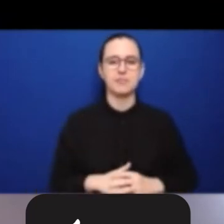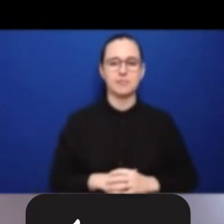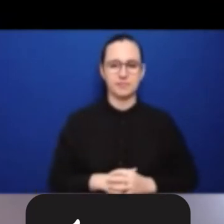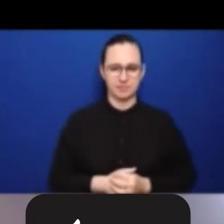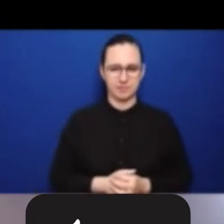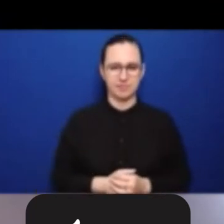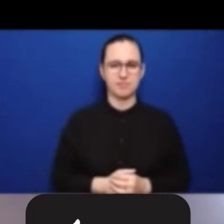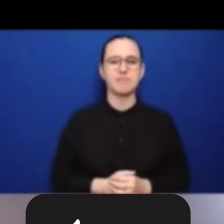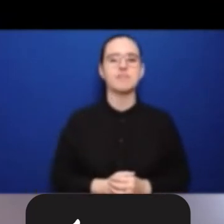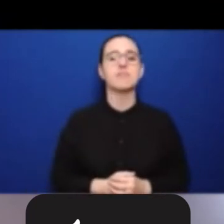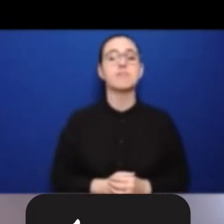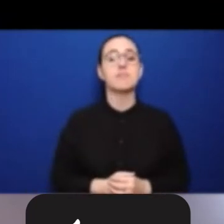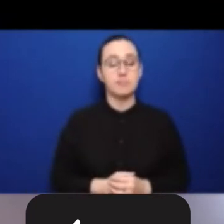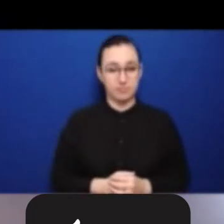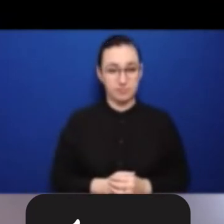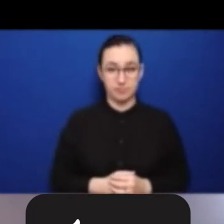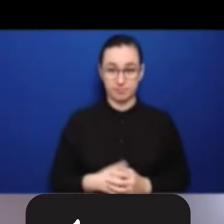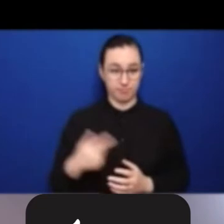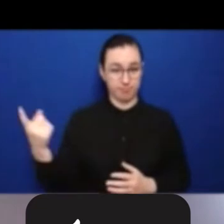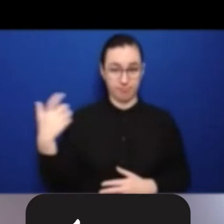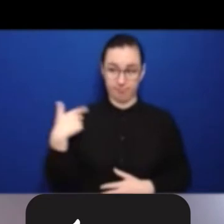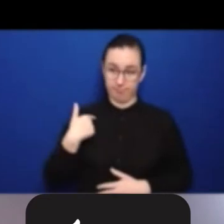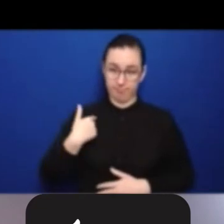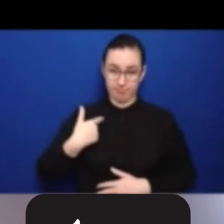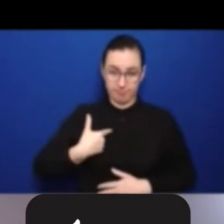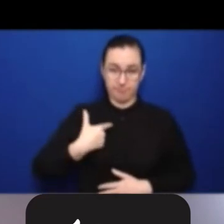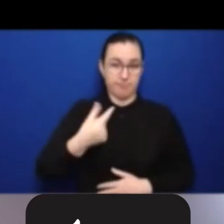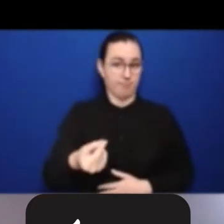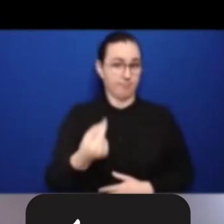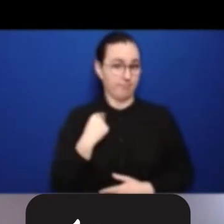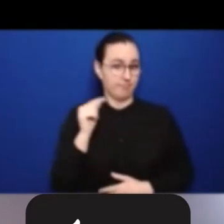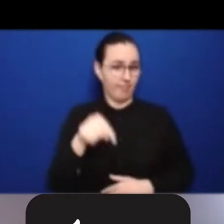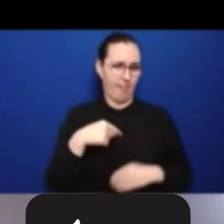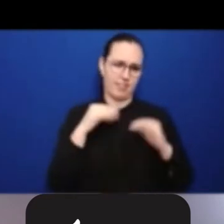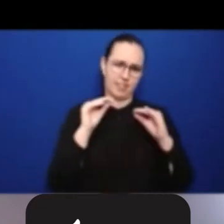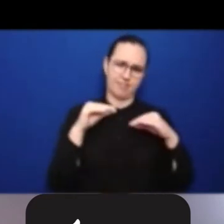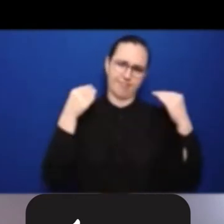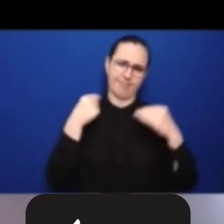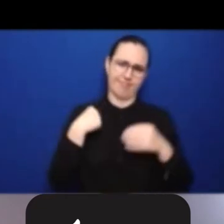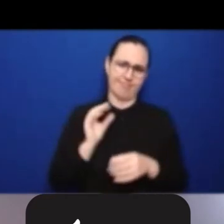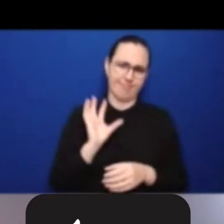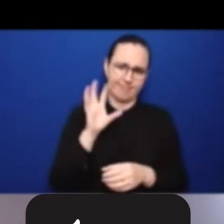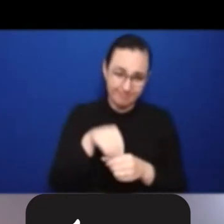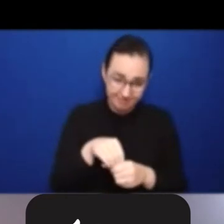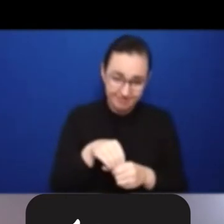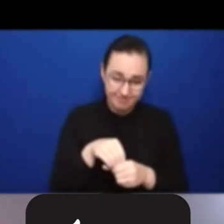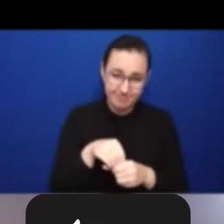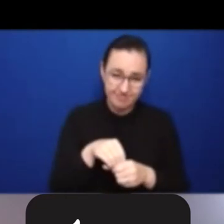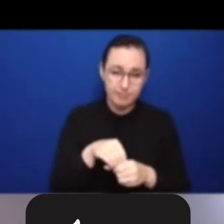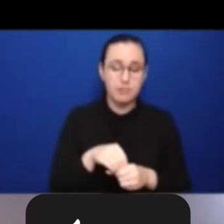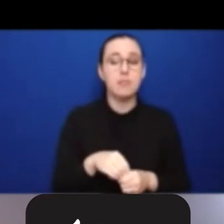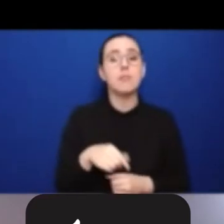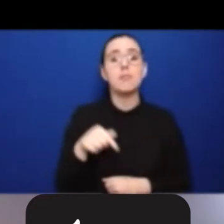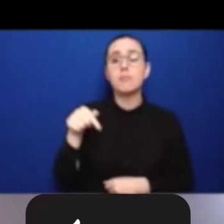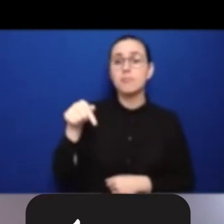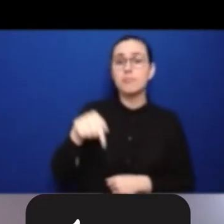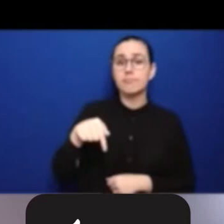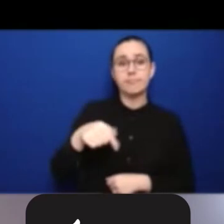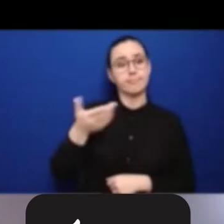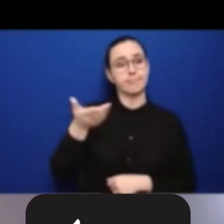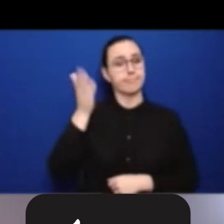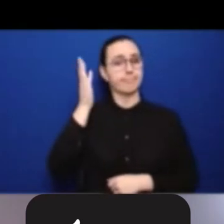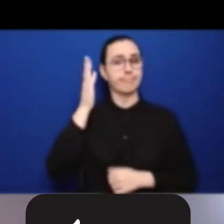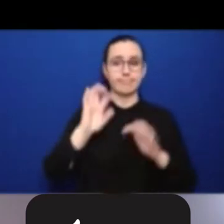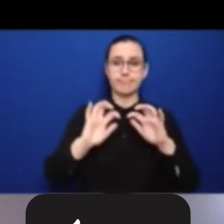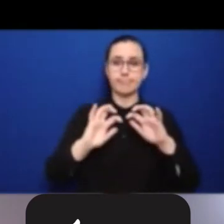but as it happens the seminar date is the same date as the 15th anniversary of